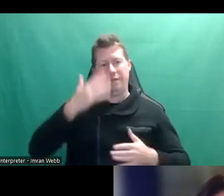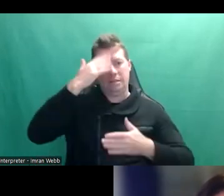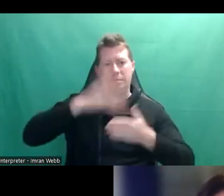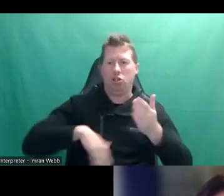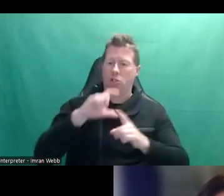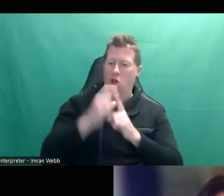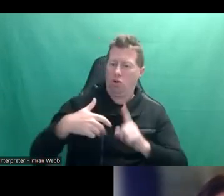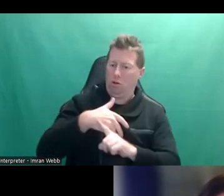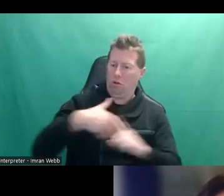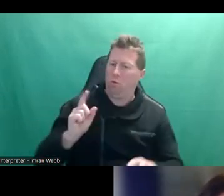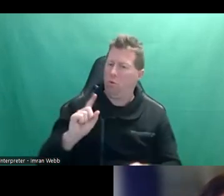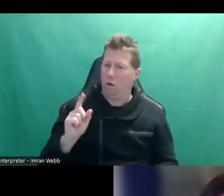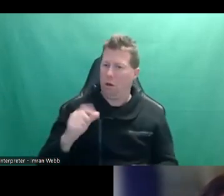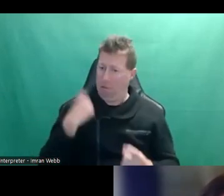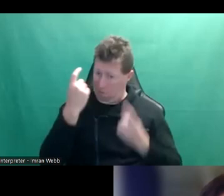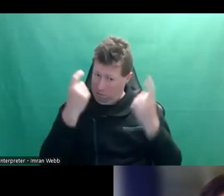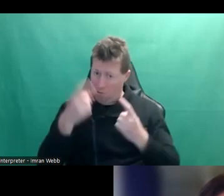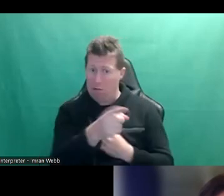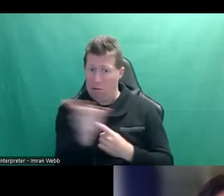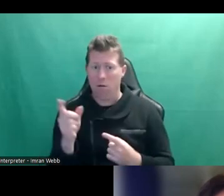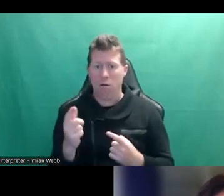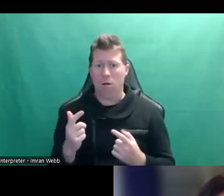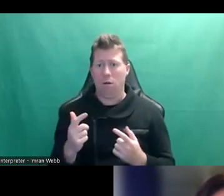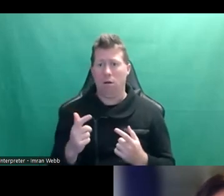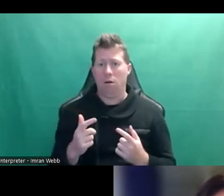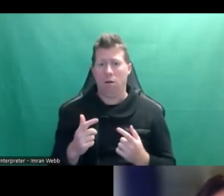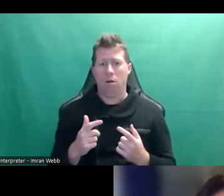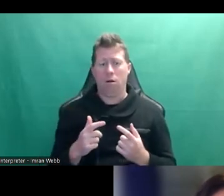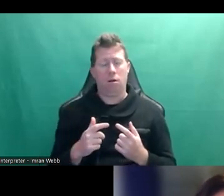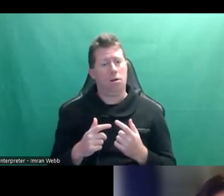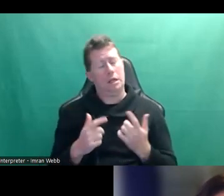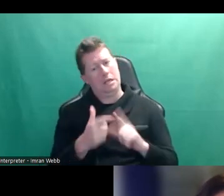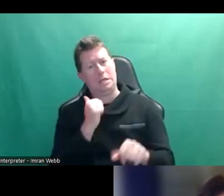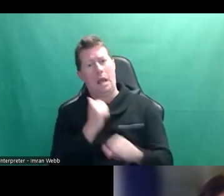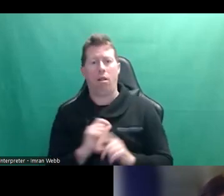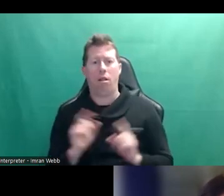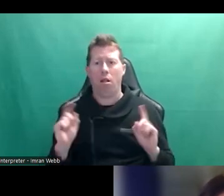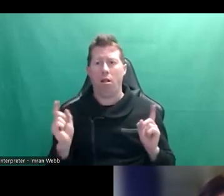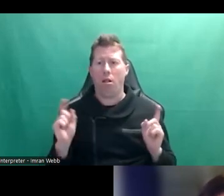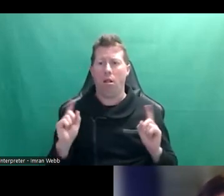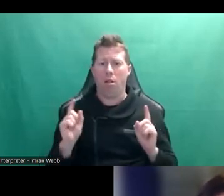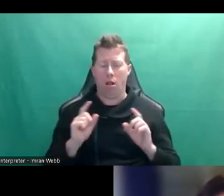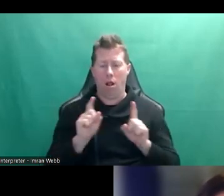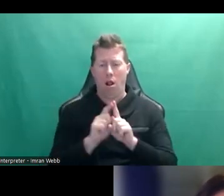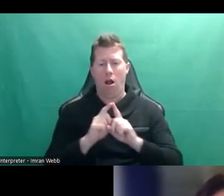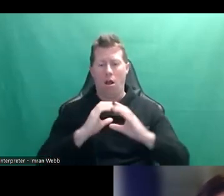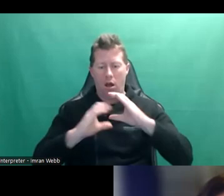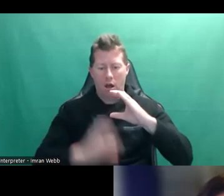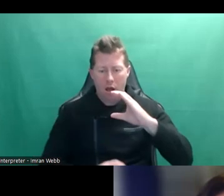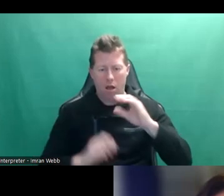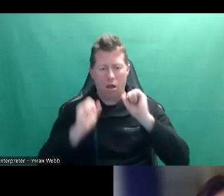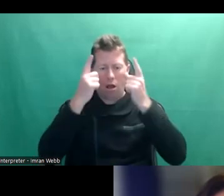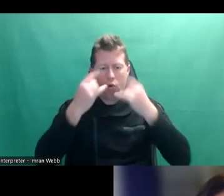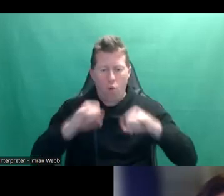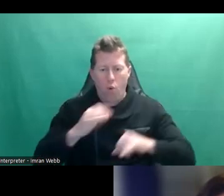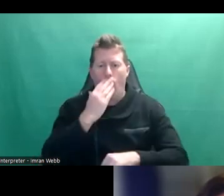And I was just wondering maybe if we could go into what are some examples of where a misunderstanding of this and understanding people's